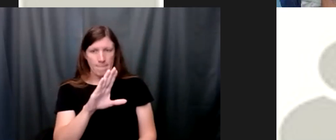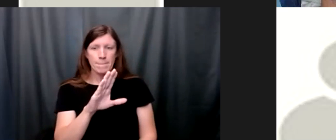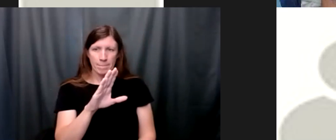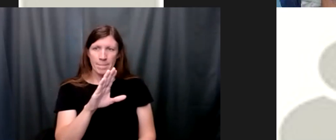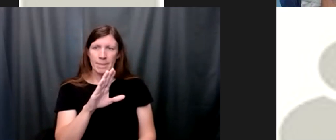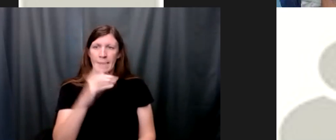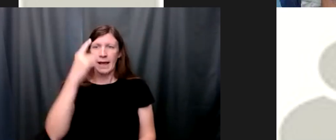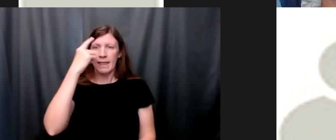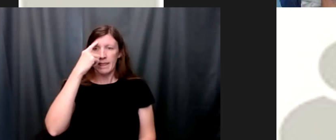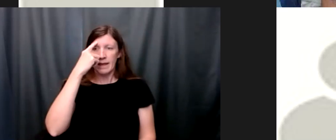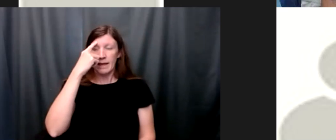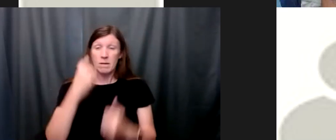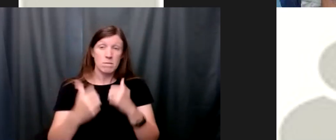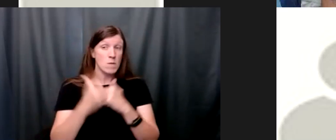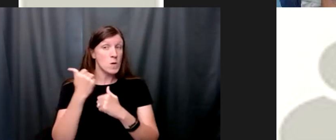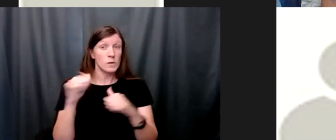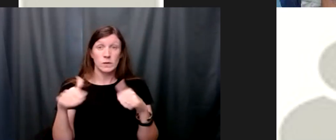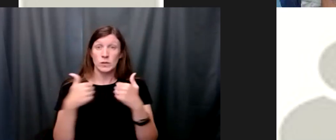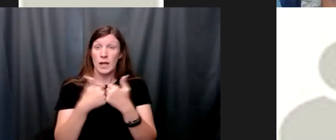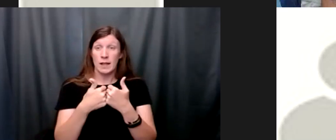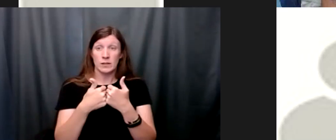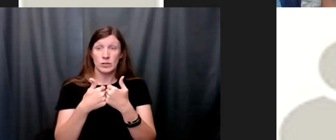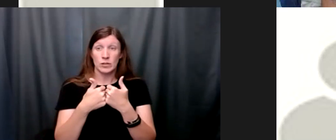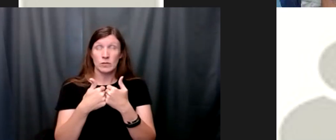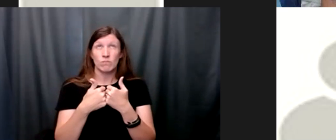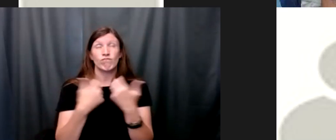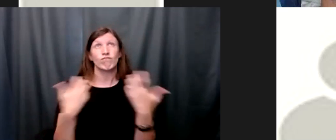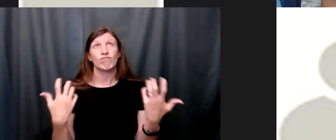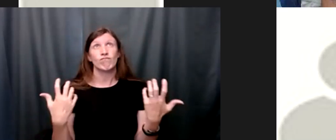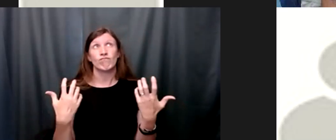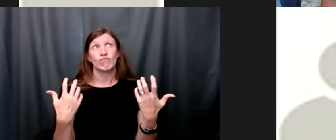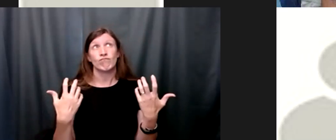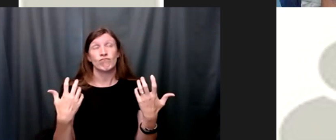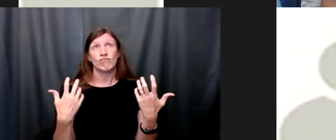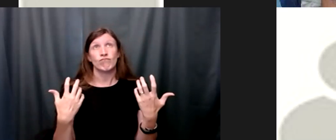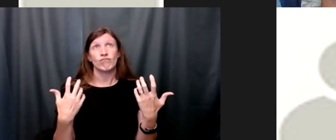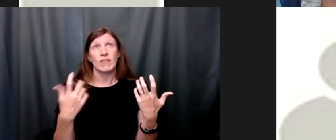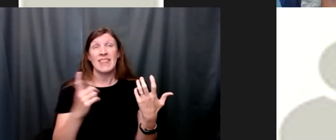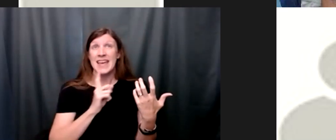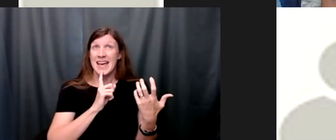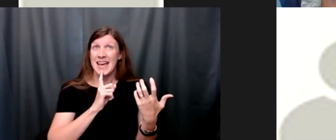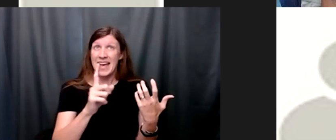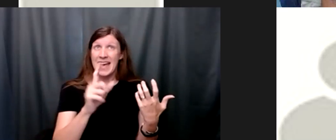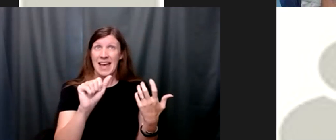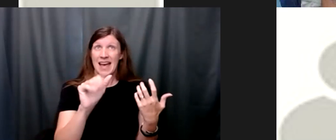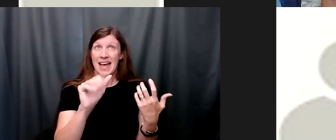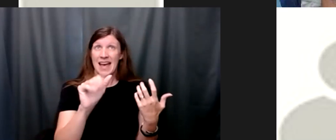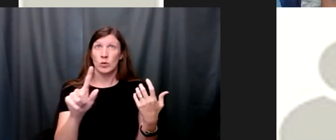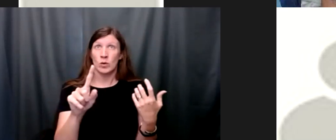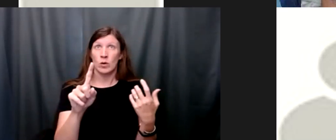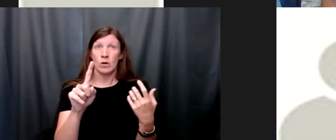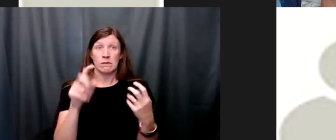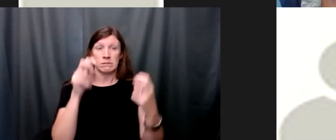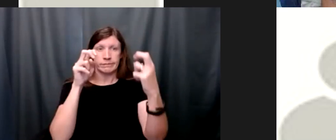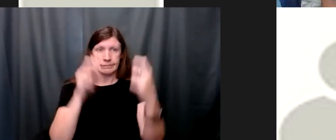i think the most difficult part of this was the actual one-on-one uh